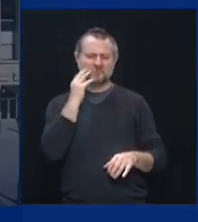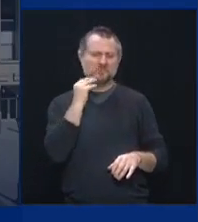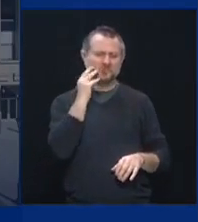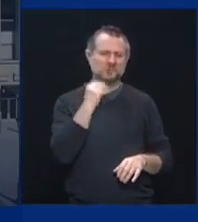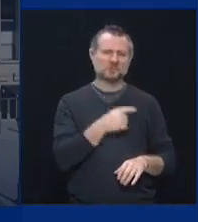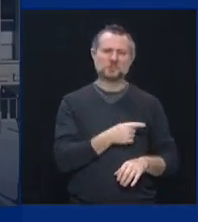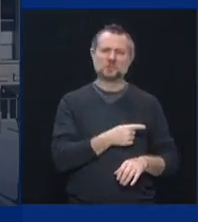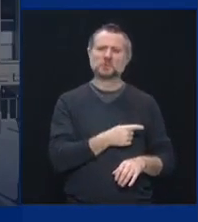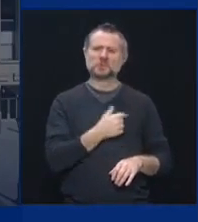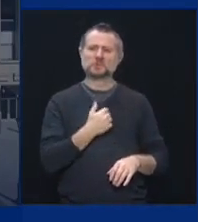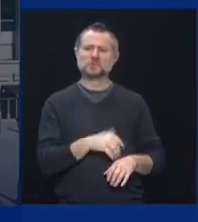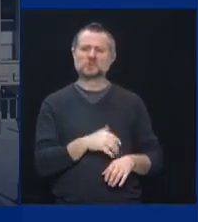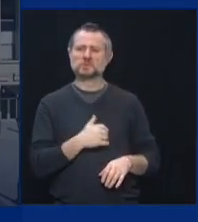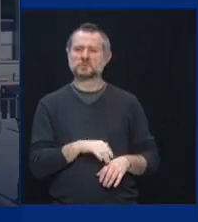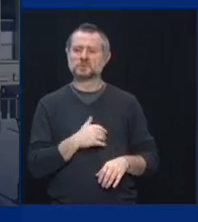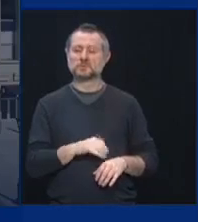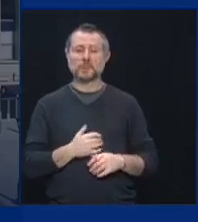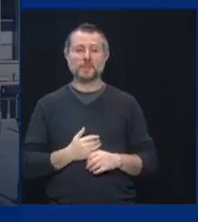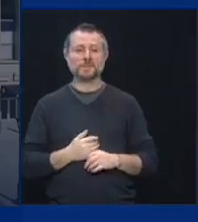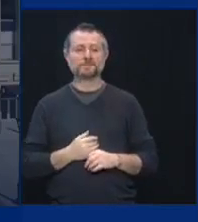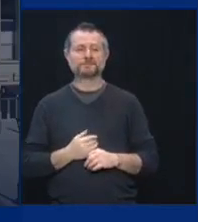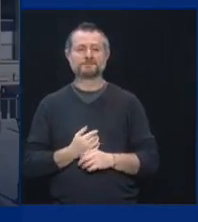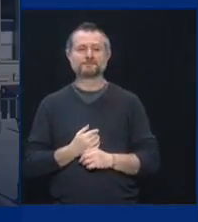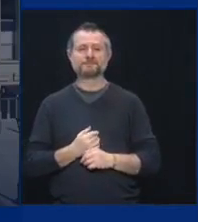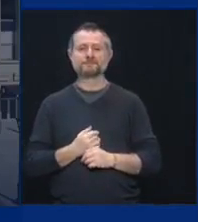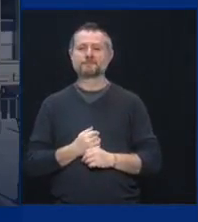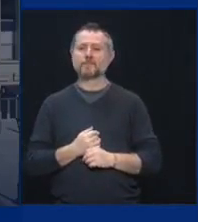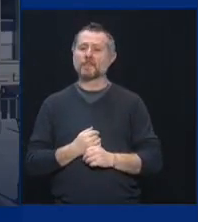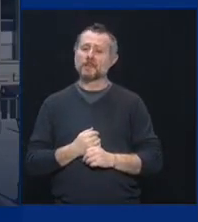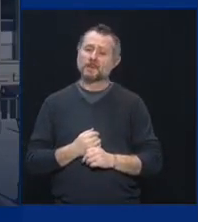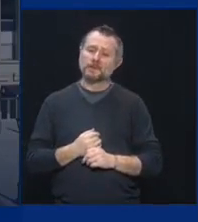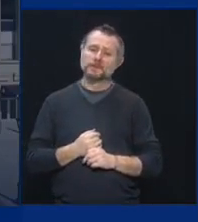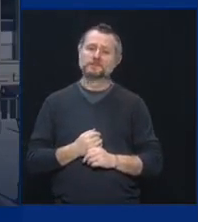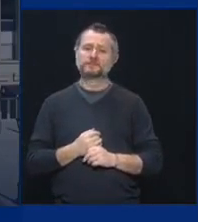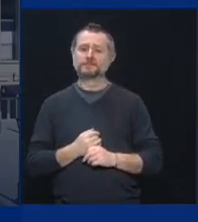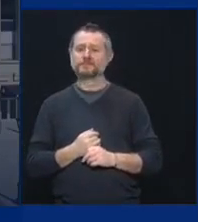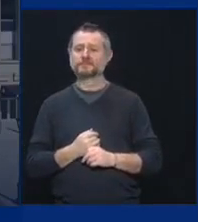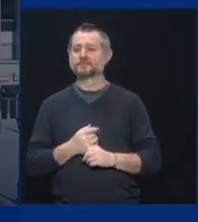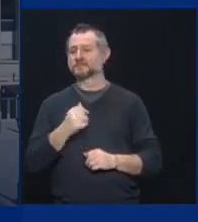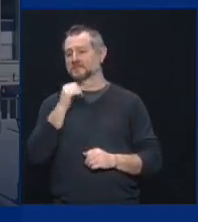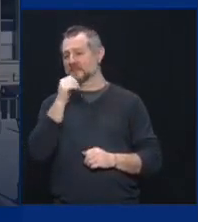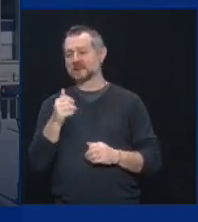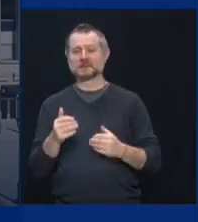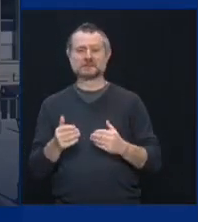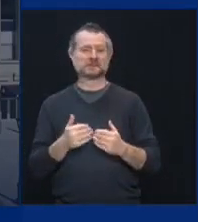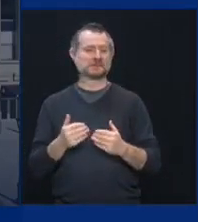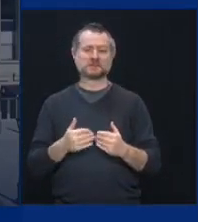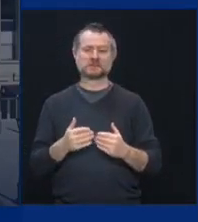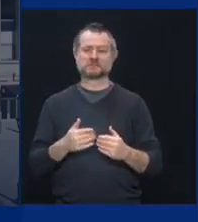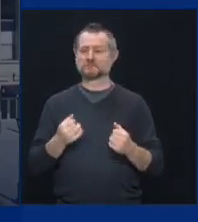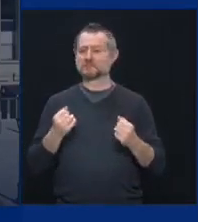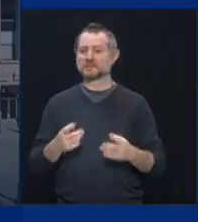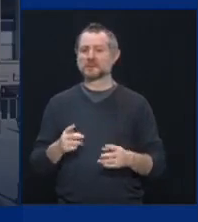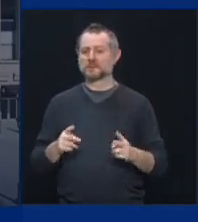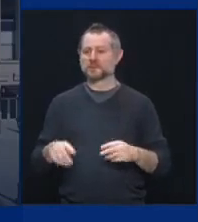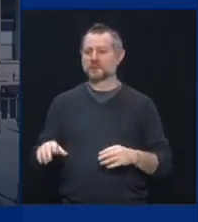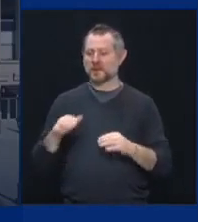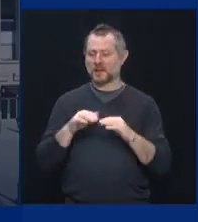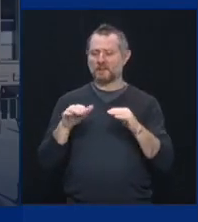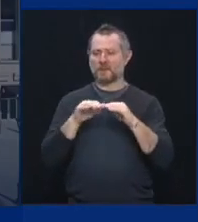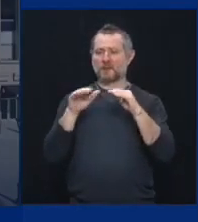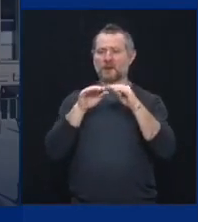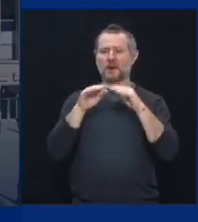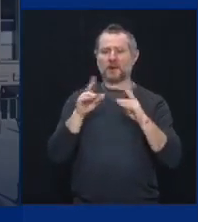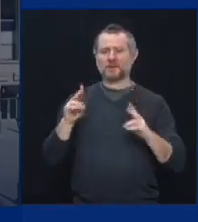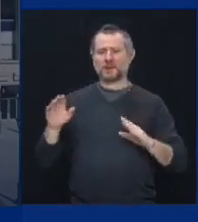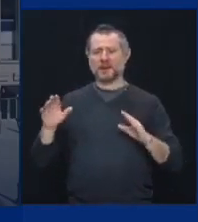right? And it's been difficult on a lot of levels. People talk about the disease and the